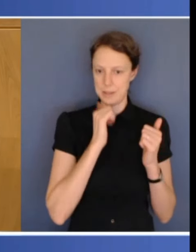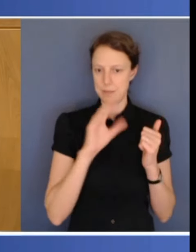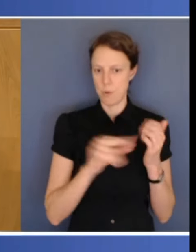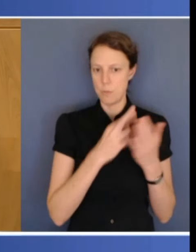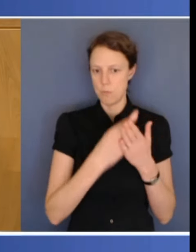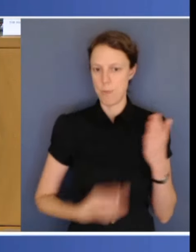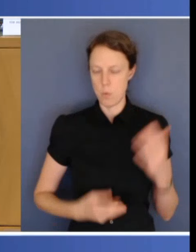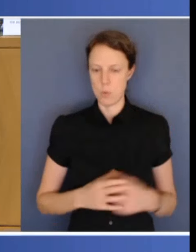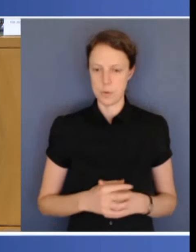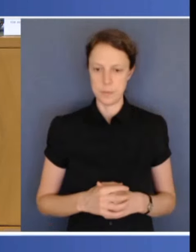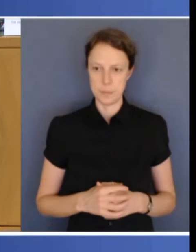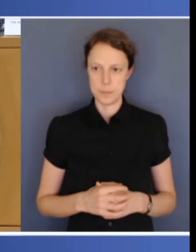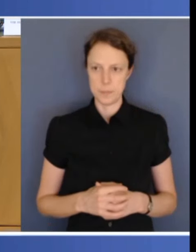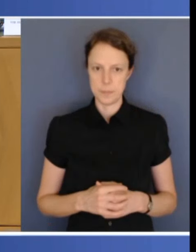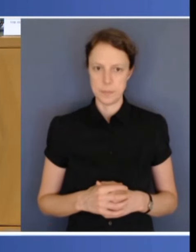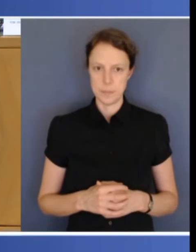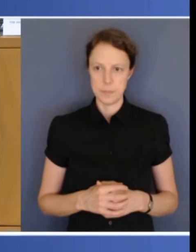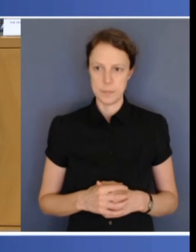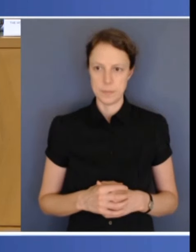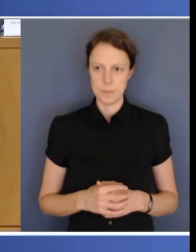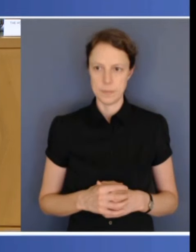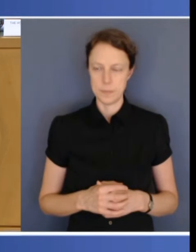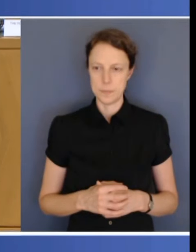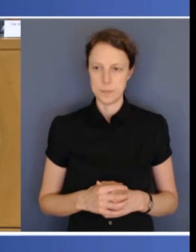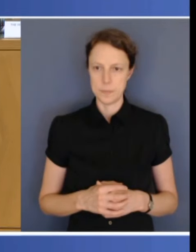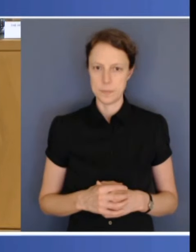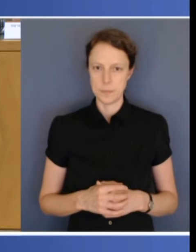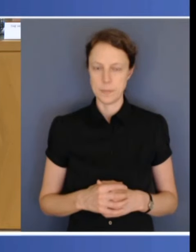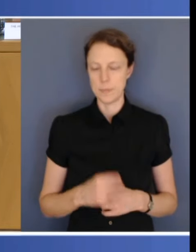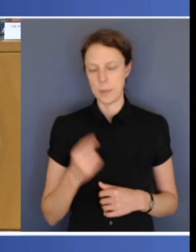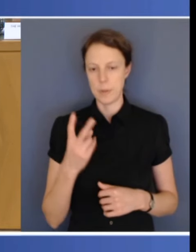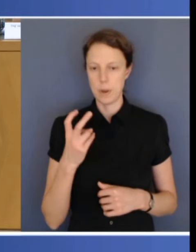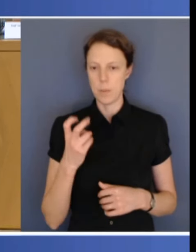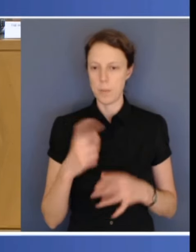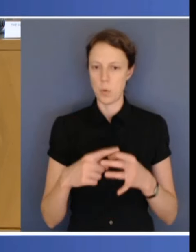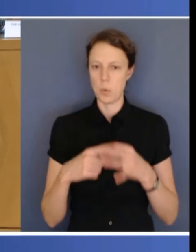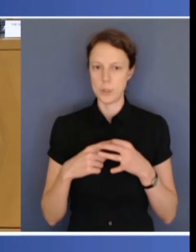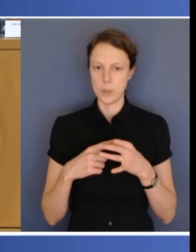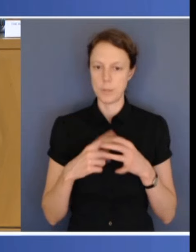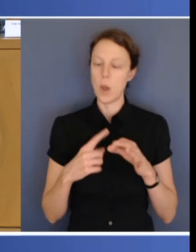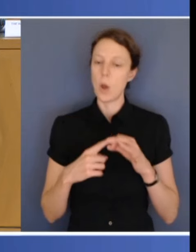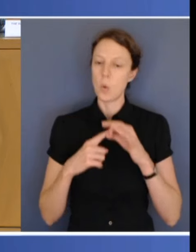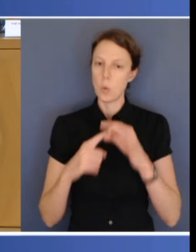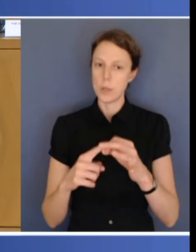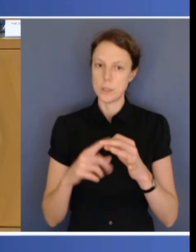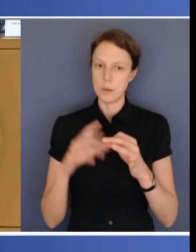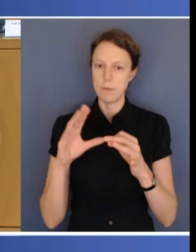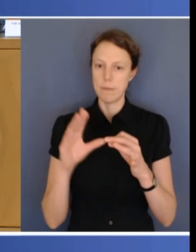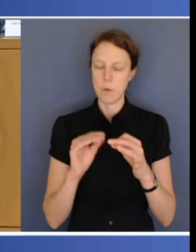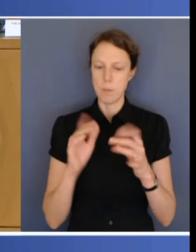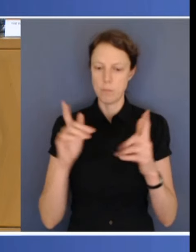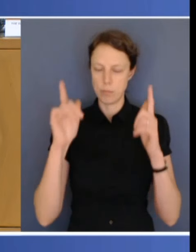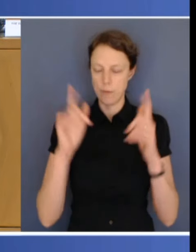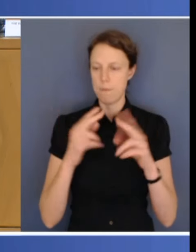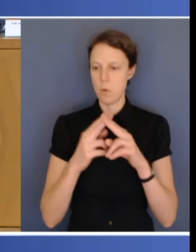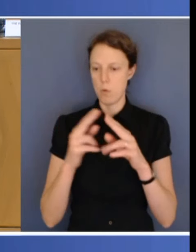Jade? Sorry, thanks. Just a couple more. Just a further question for Premier Allen on the Victorian Ombudsman's report today. It also shows that